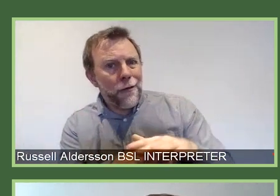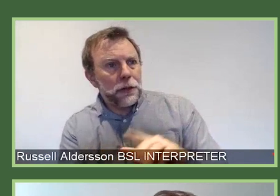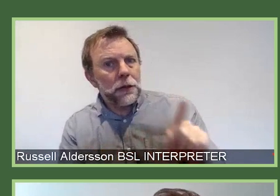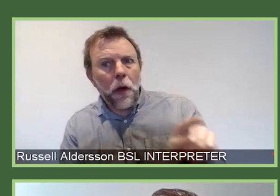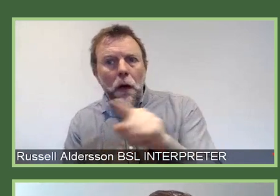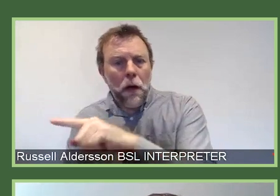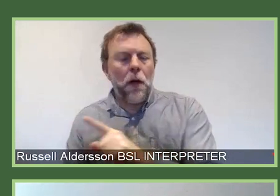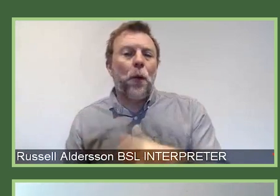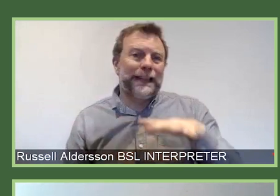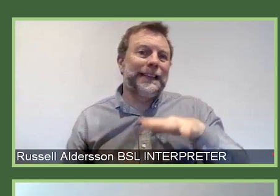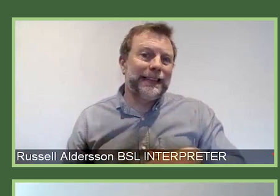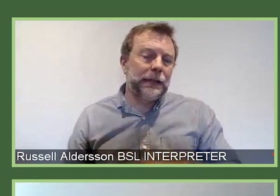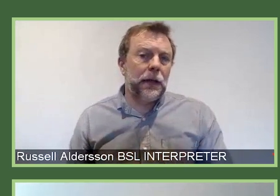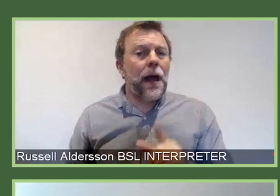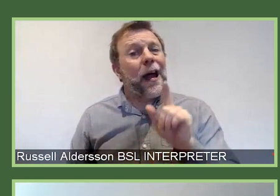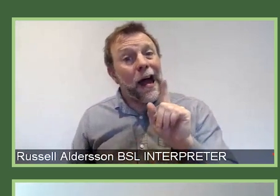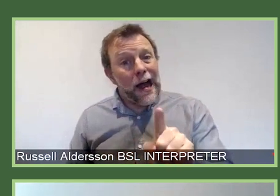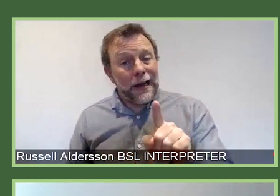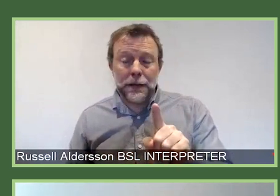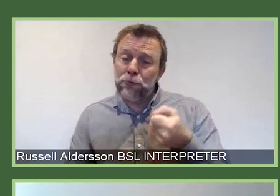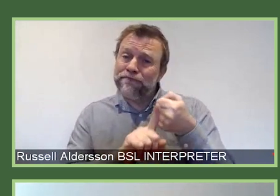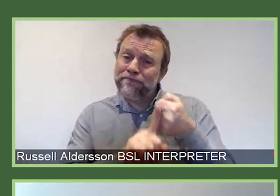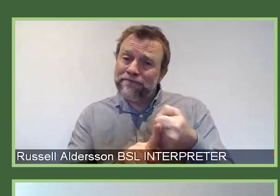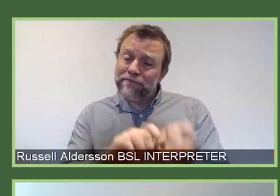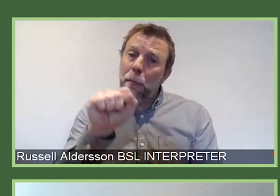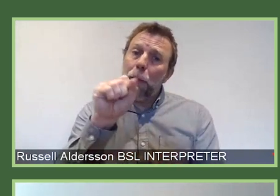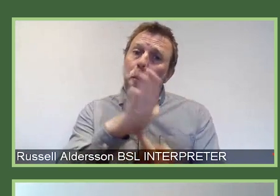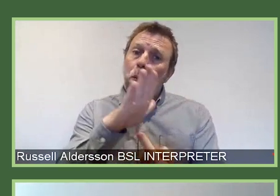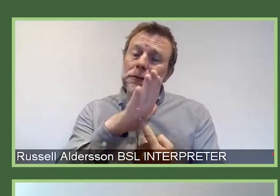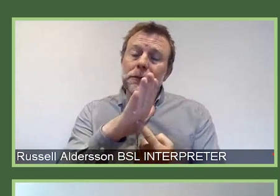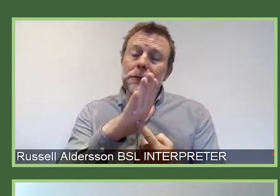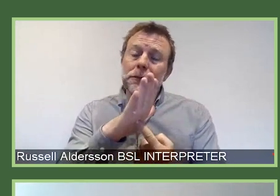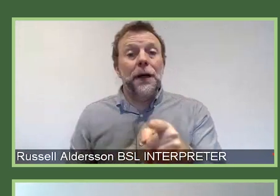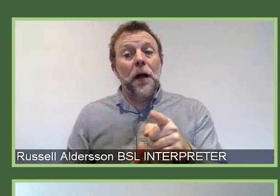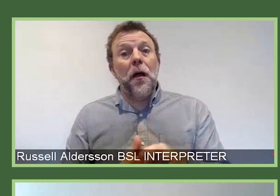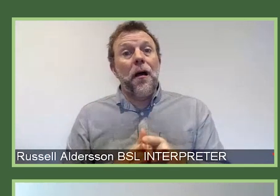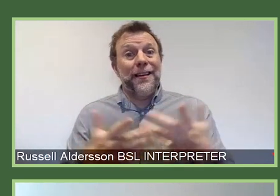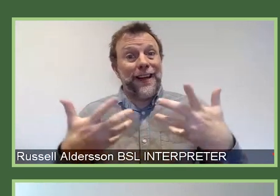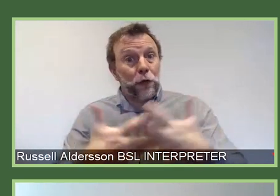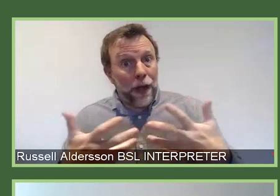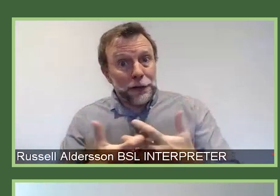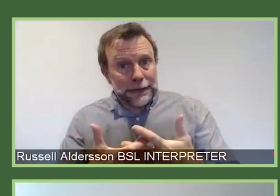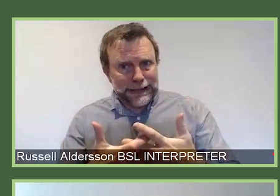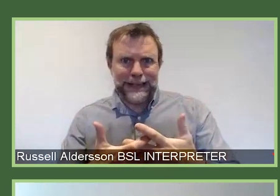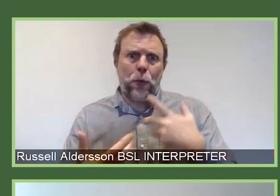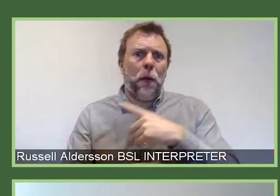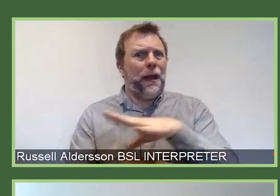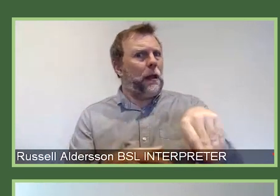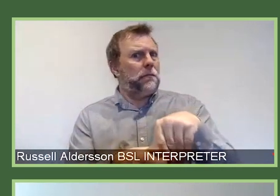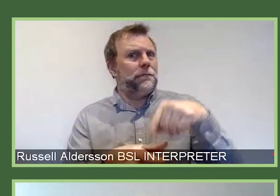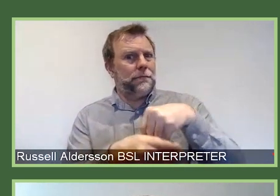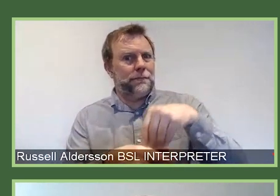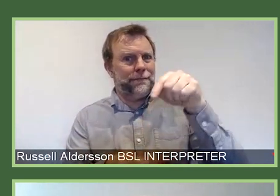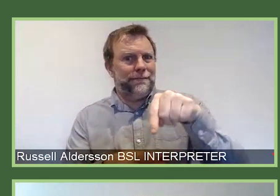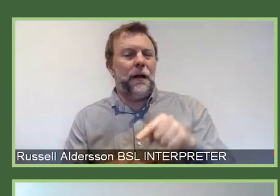And I also really want to highlight the importance that tools and technologies will play in our new strategy. It is an explicit